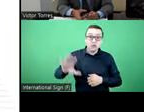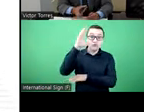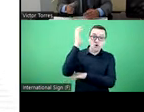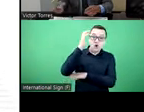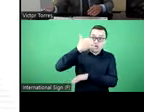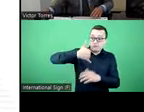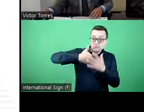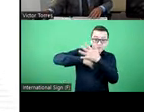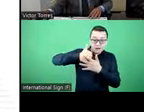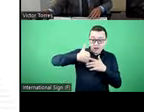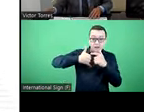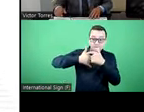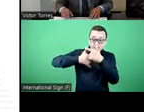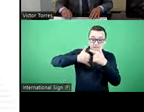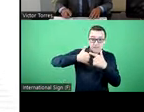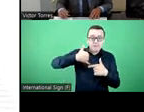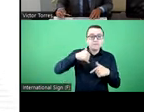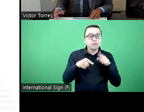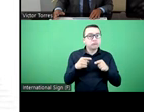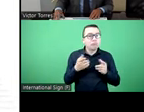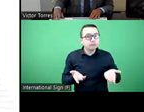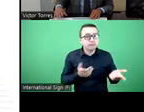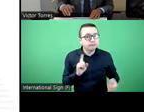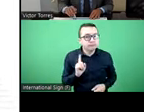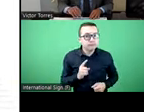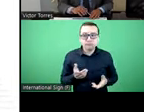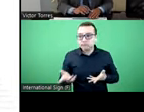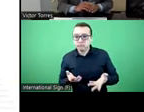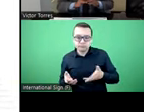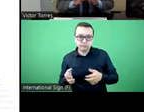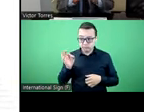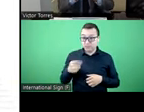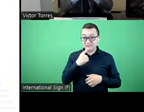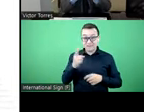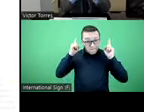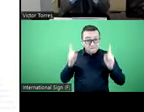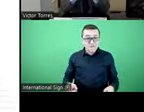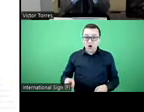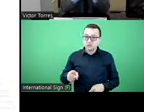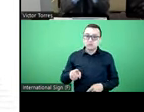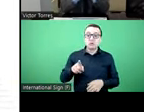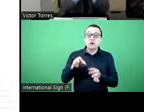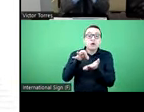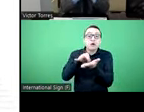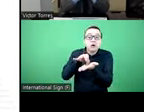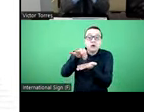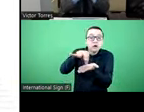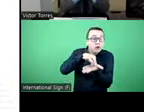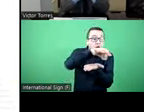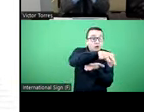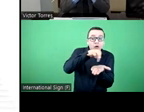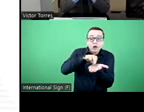And there are areas where there is no offer of services because these